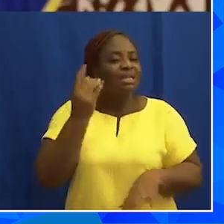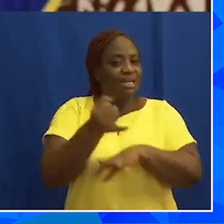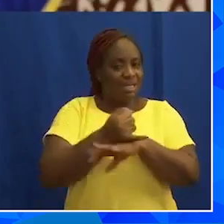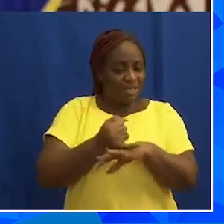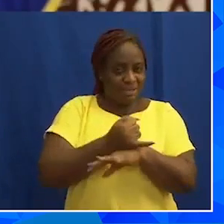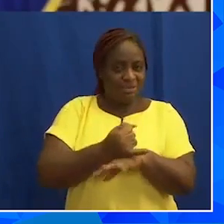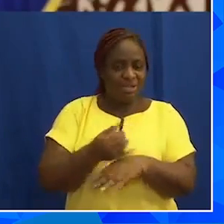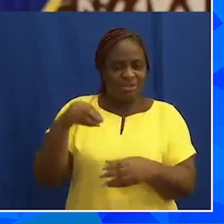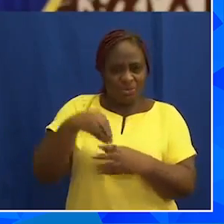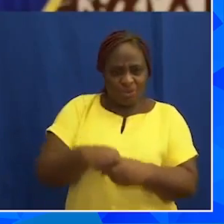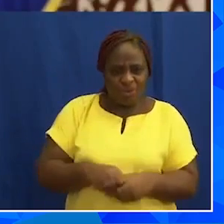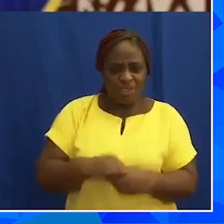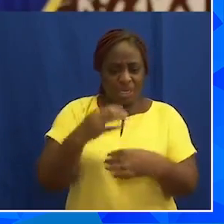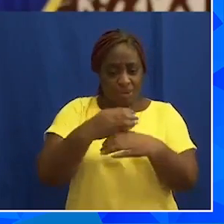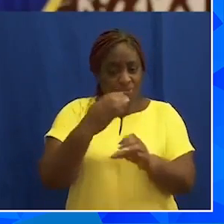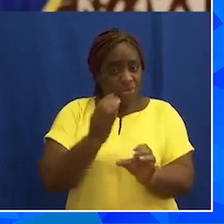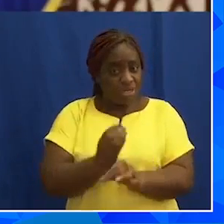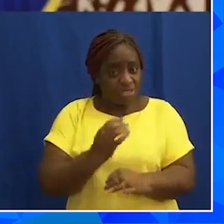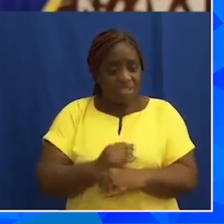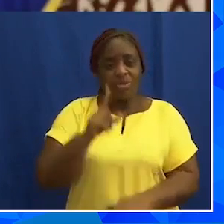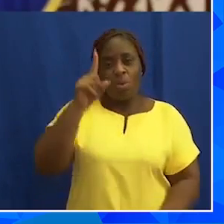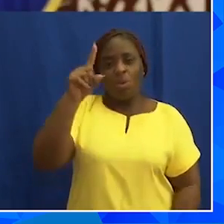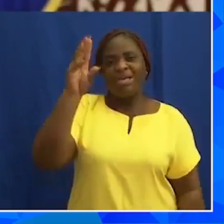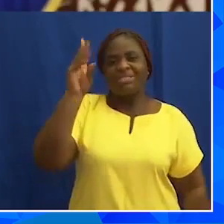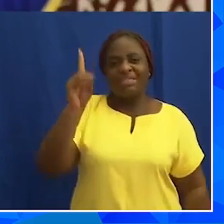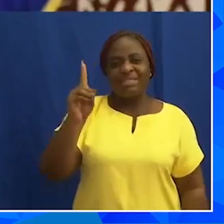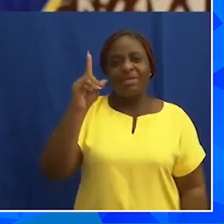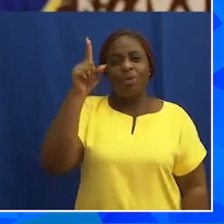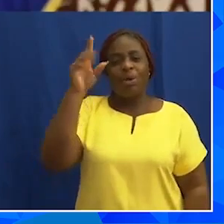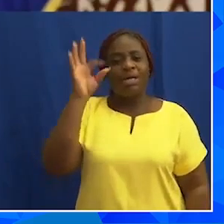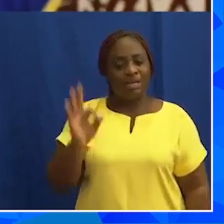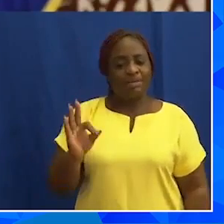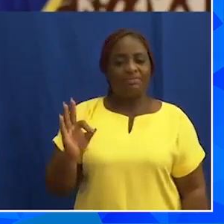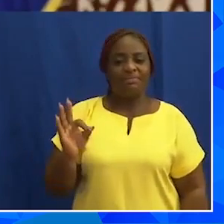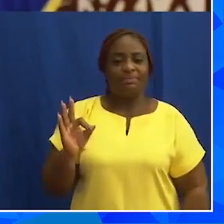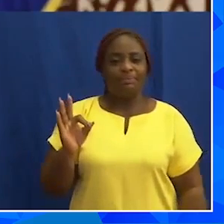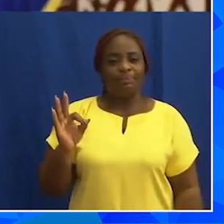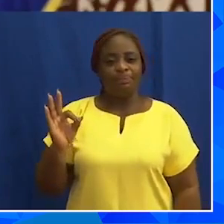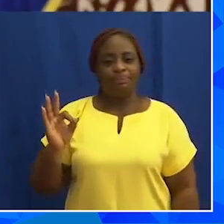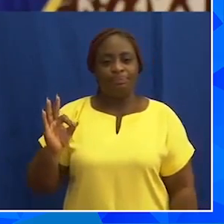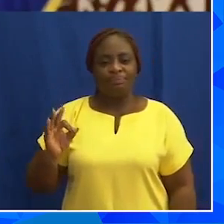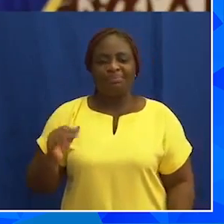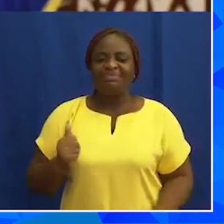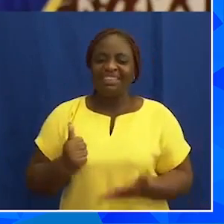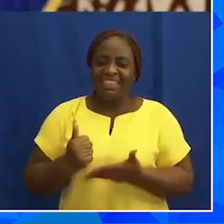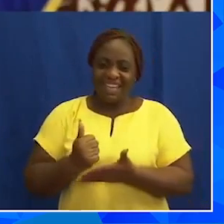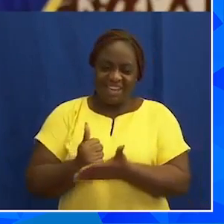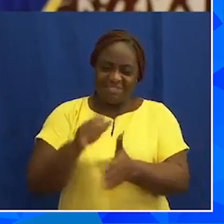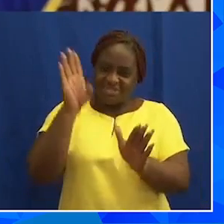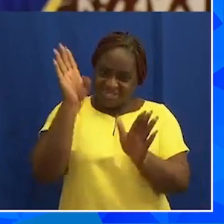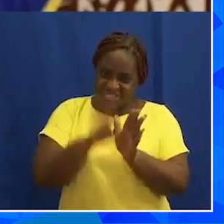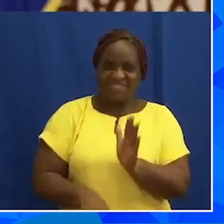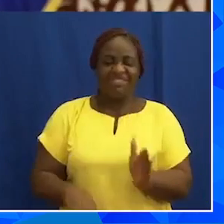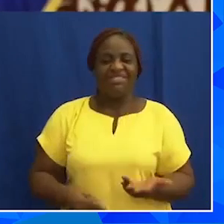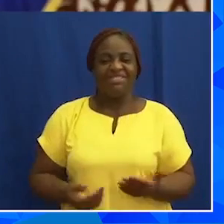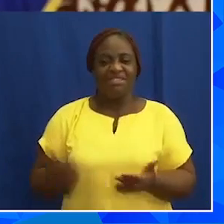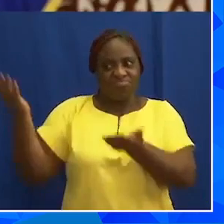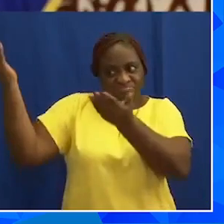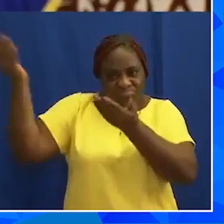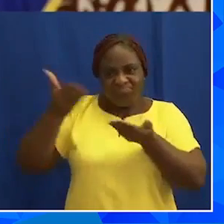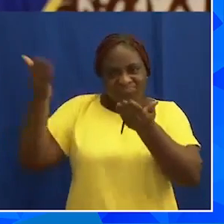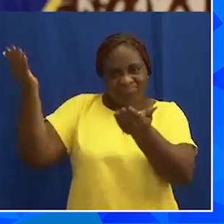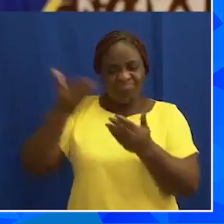including those created under the 1D1F initiative, to help reduce our dependence on imports